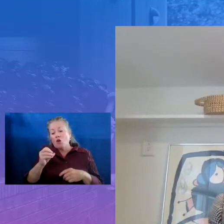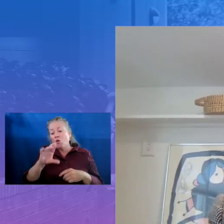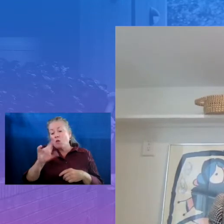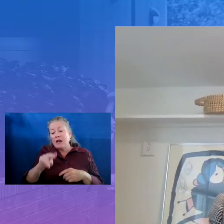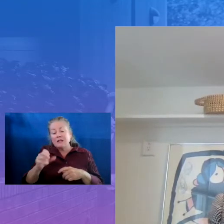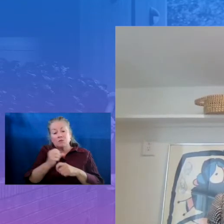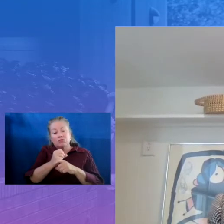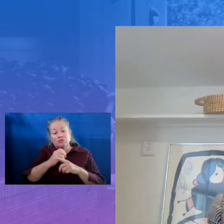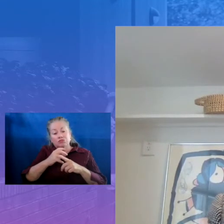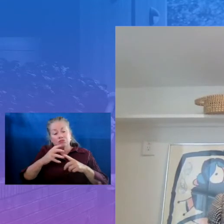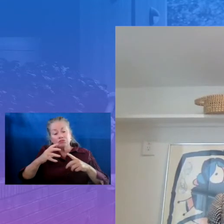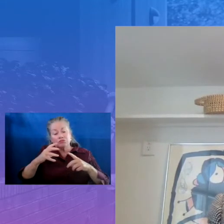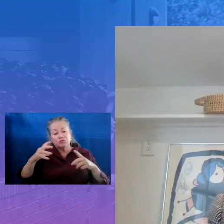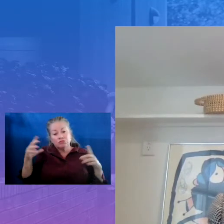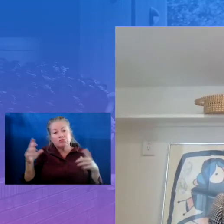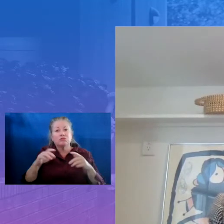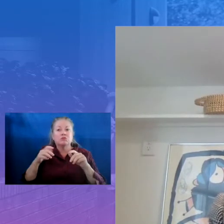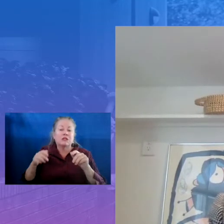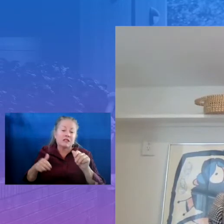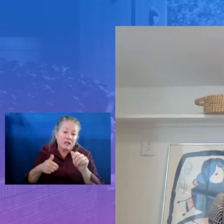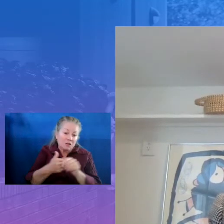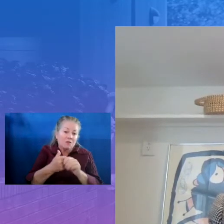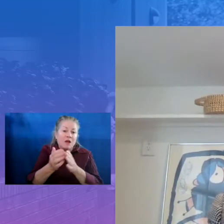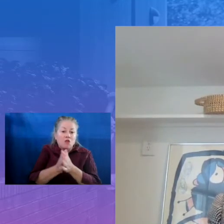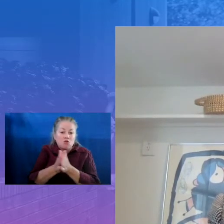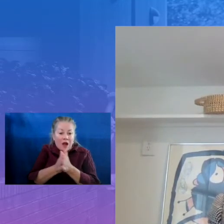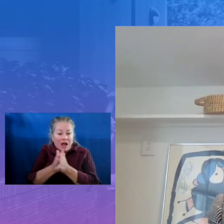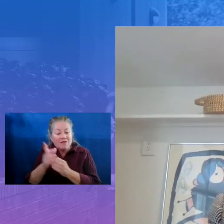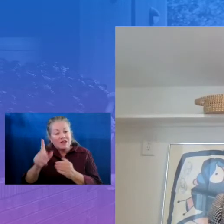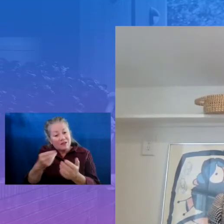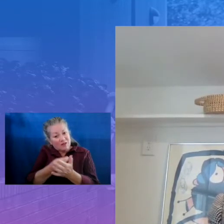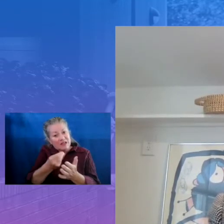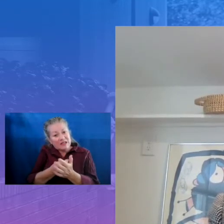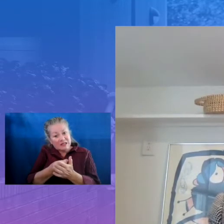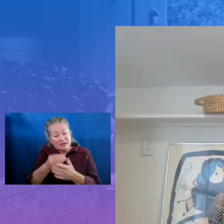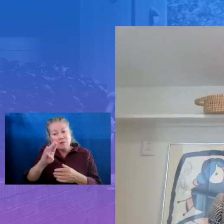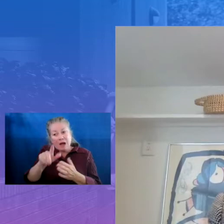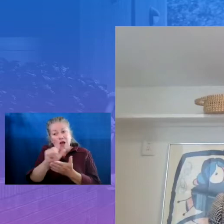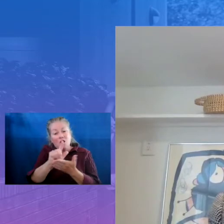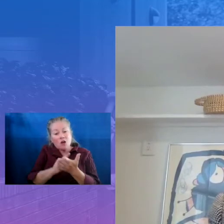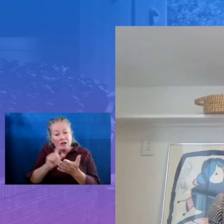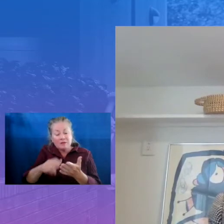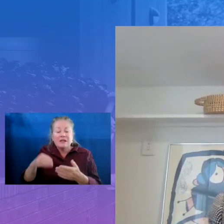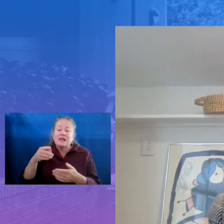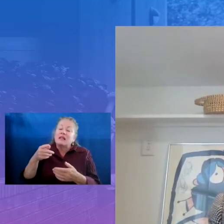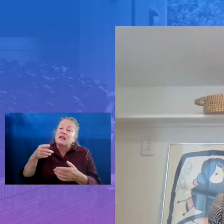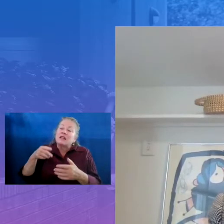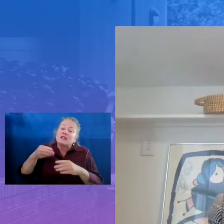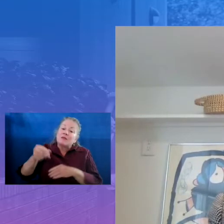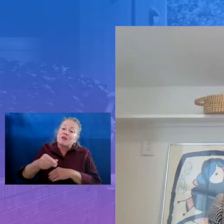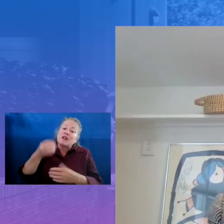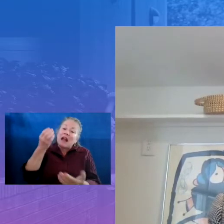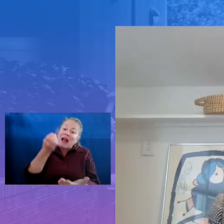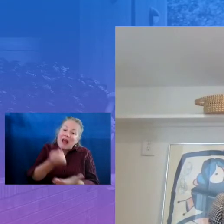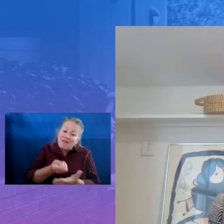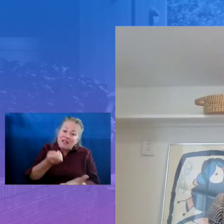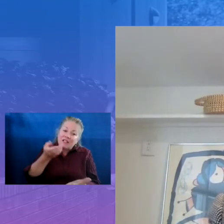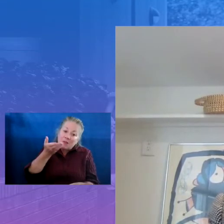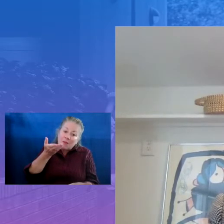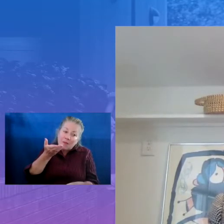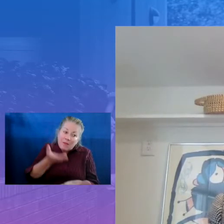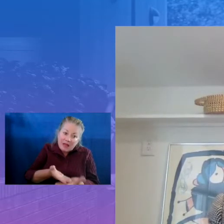law, these funds need to be spent on evidence-based strategies. Well-designed and well-delivered comprehensive